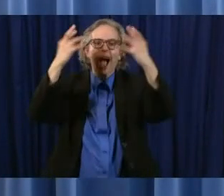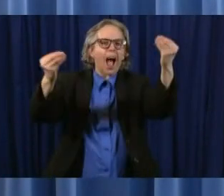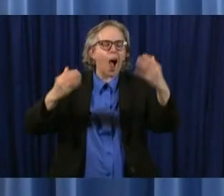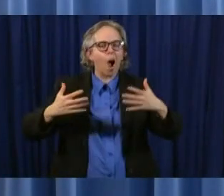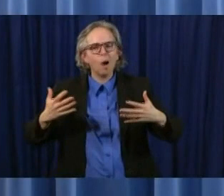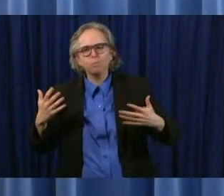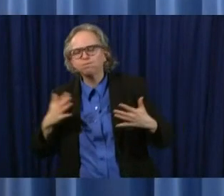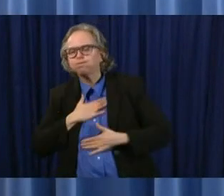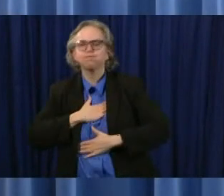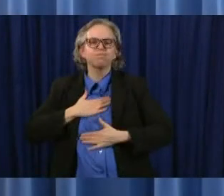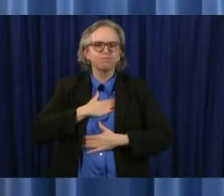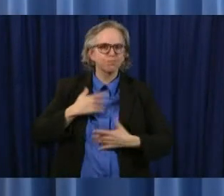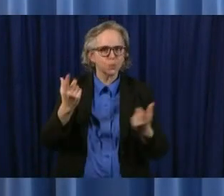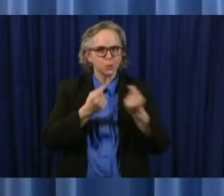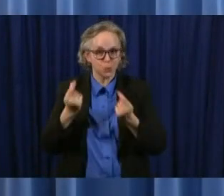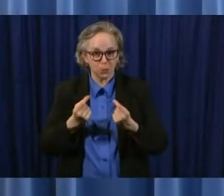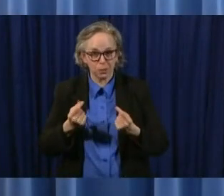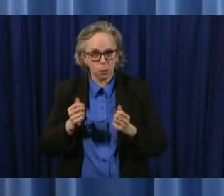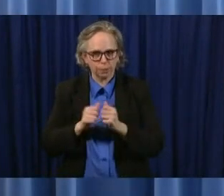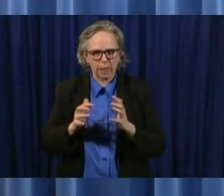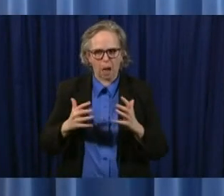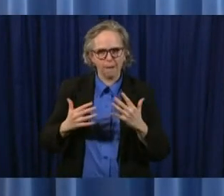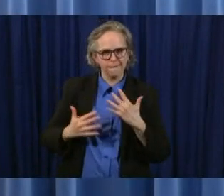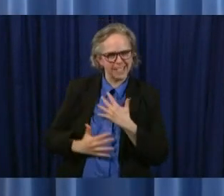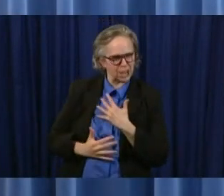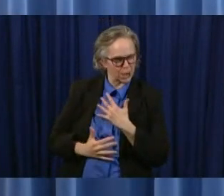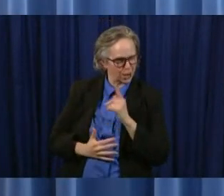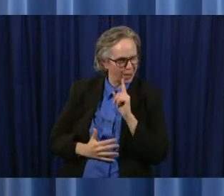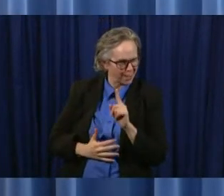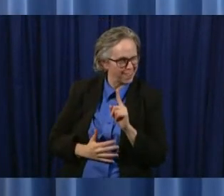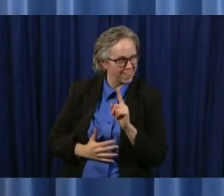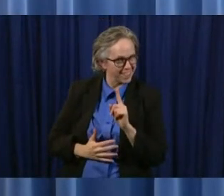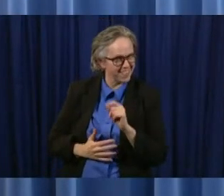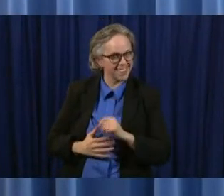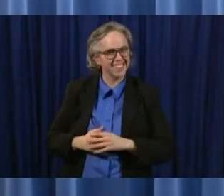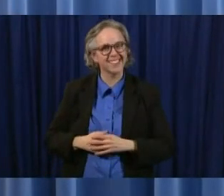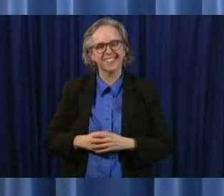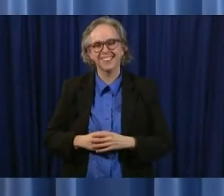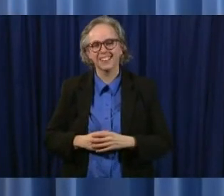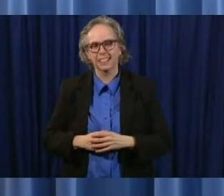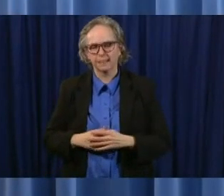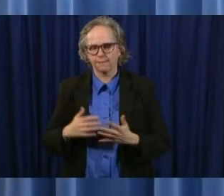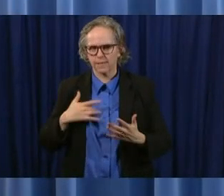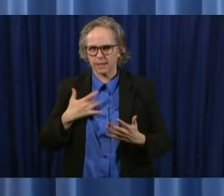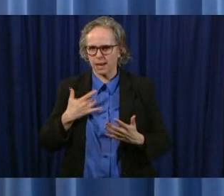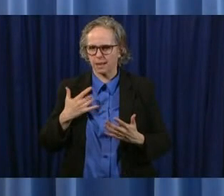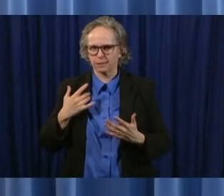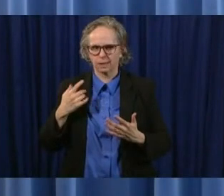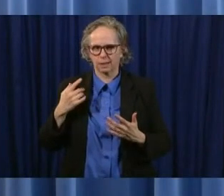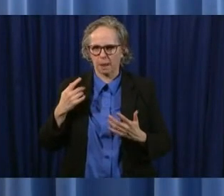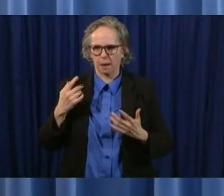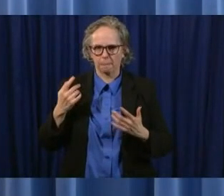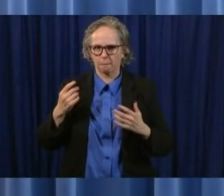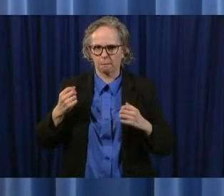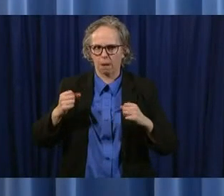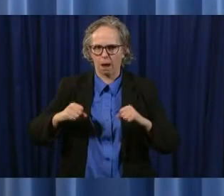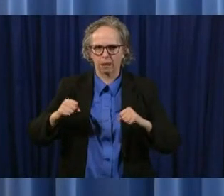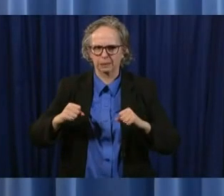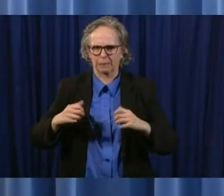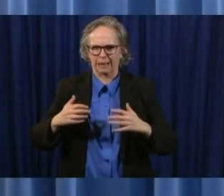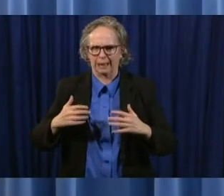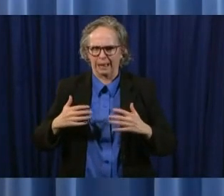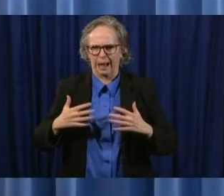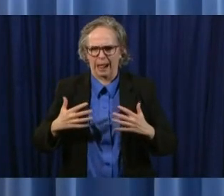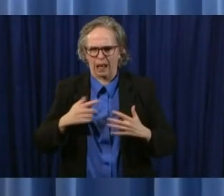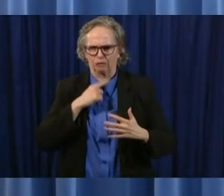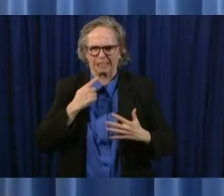knife hanging over their head all the time just you know we haven't really seen anything like that